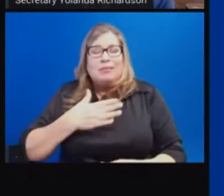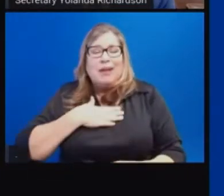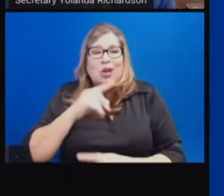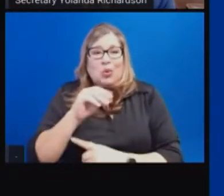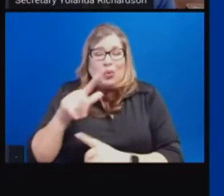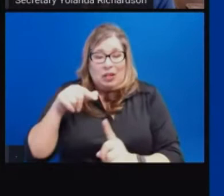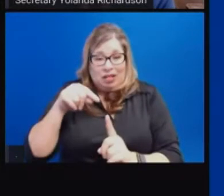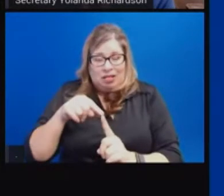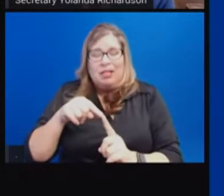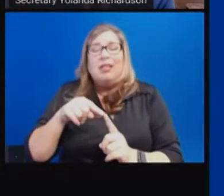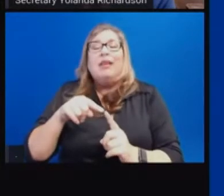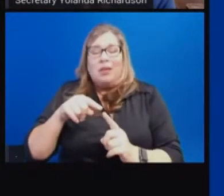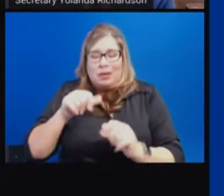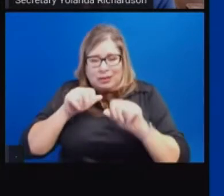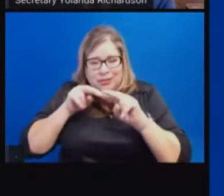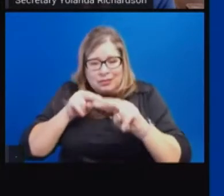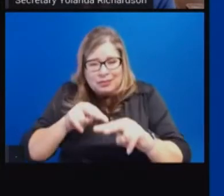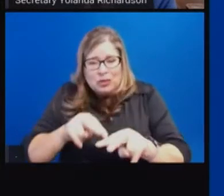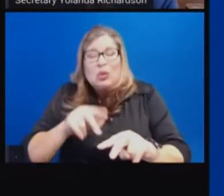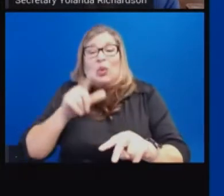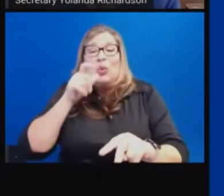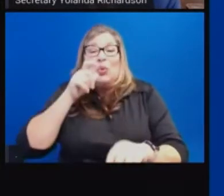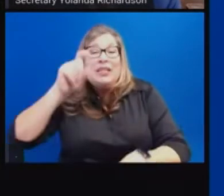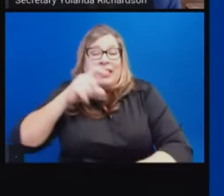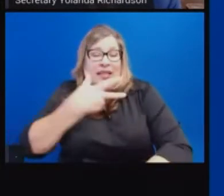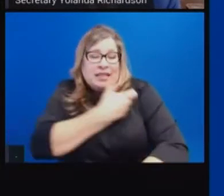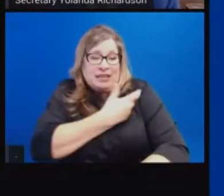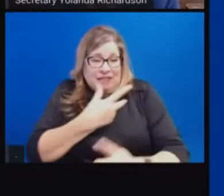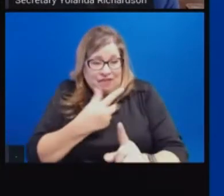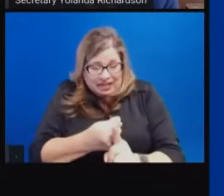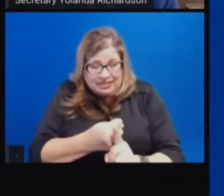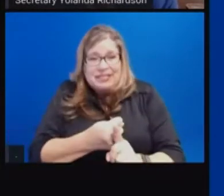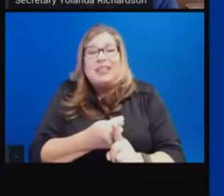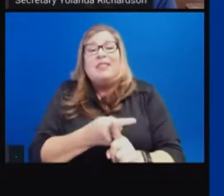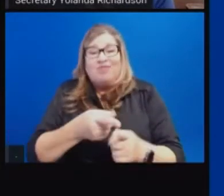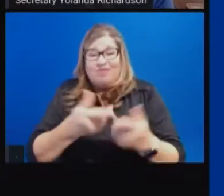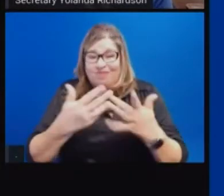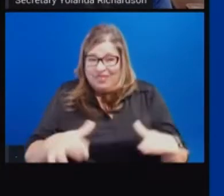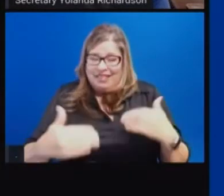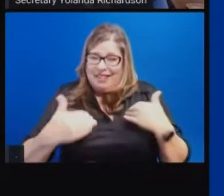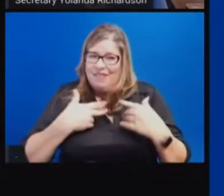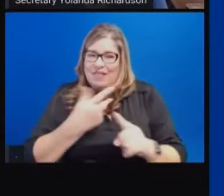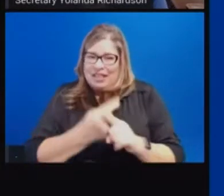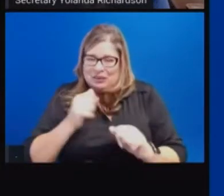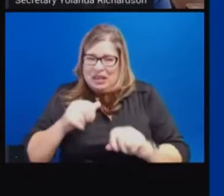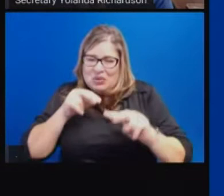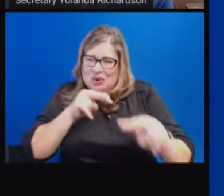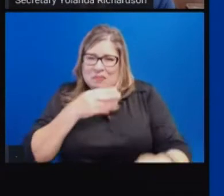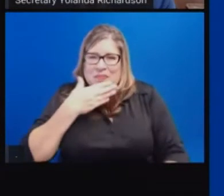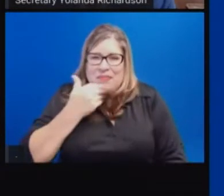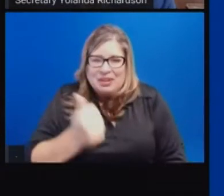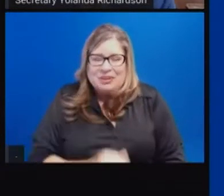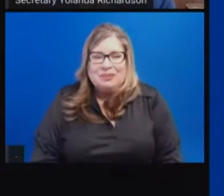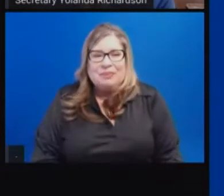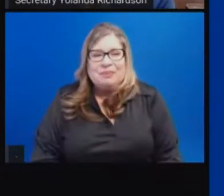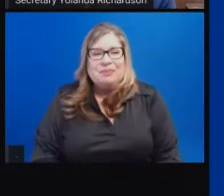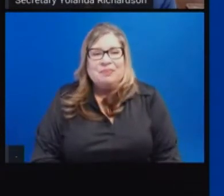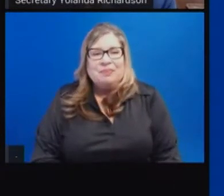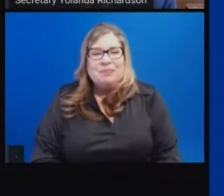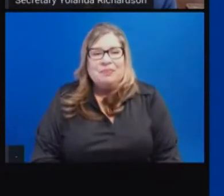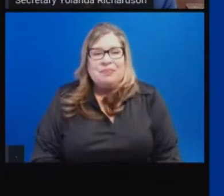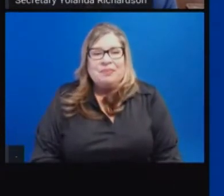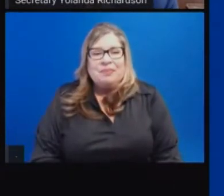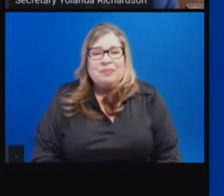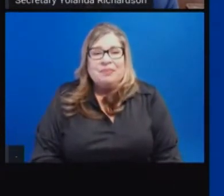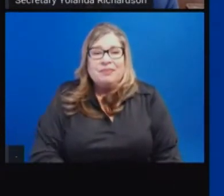are getting vaccinated. And lastly, we need to address the supply. We understand that vaccine supply is